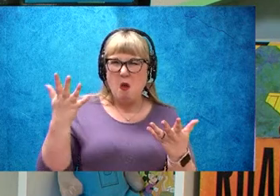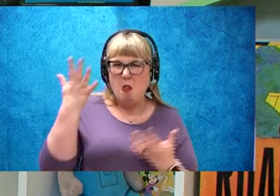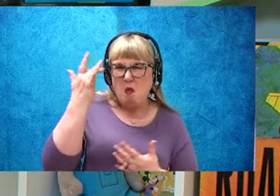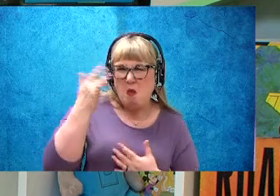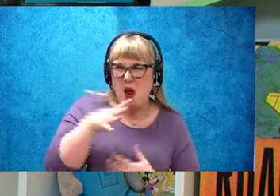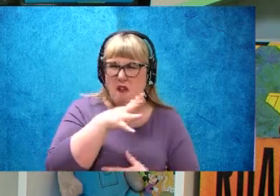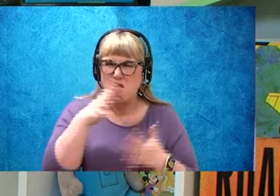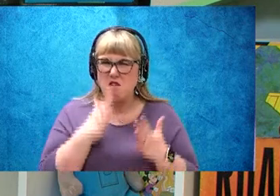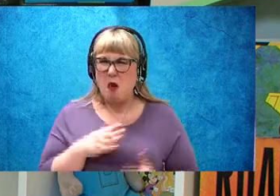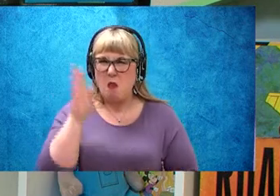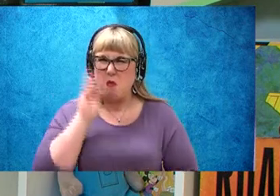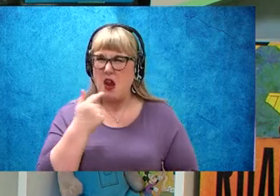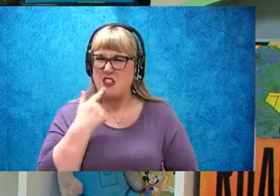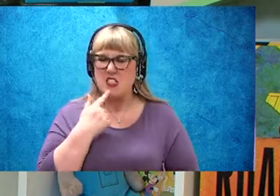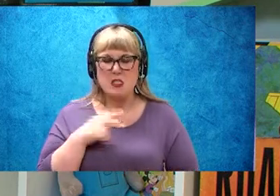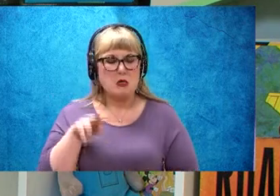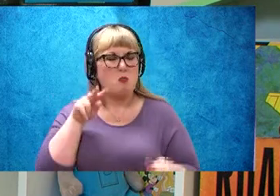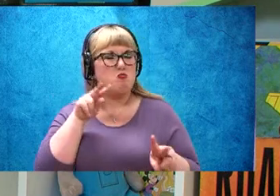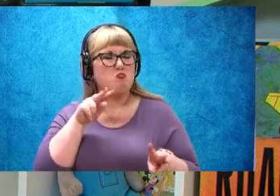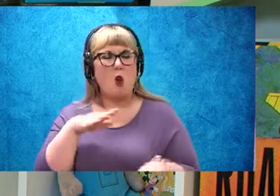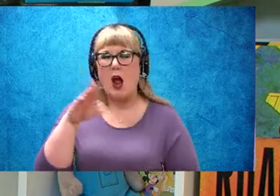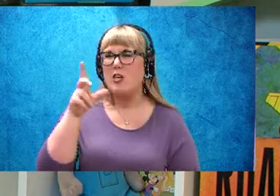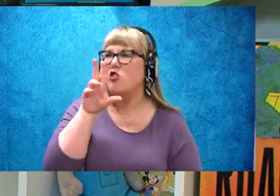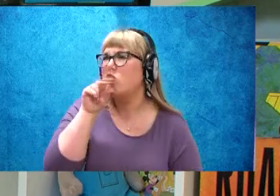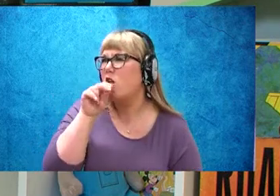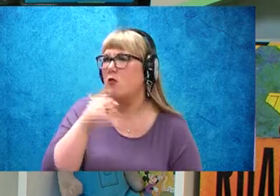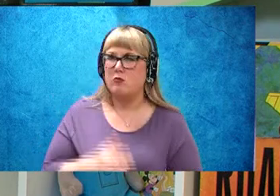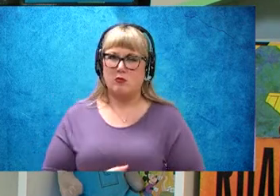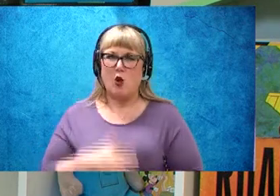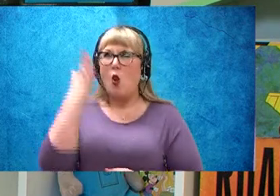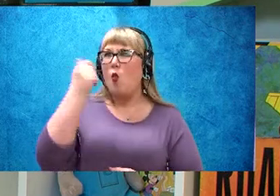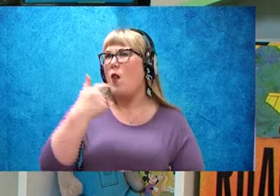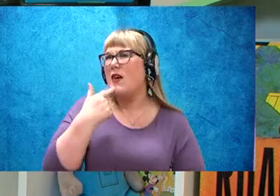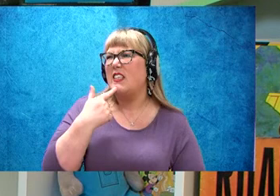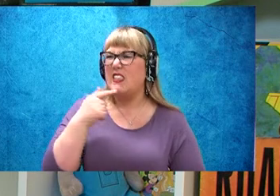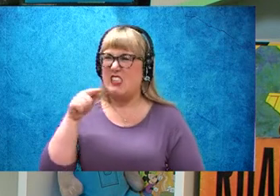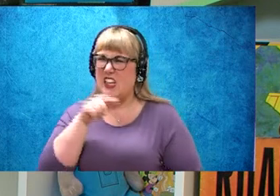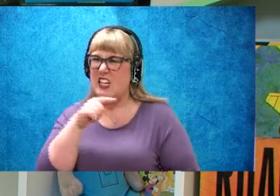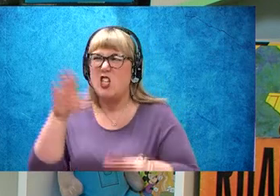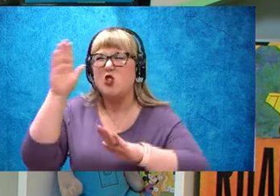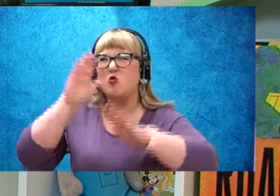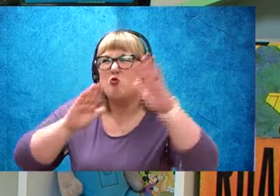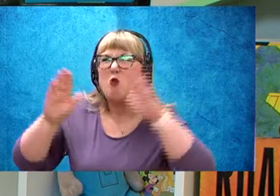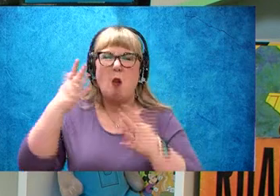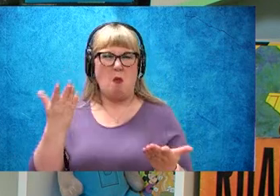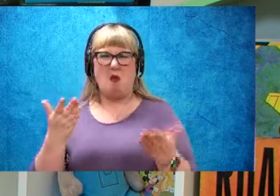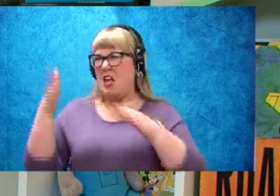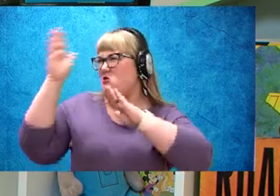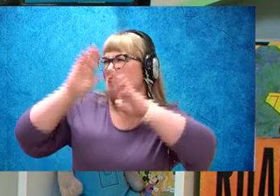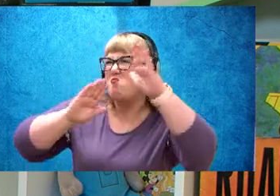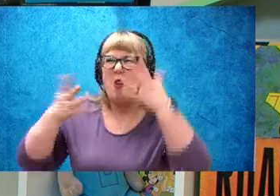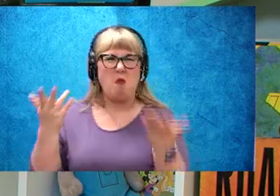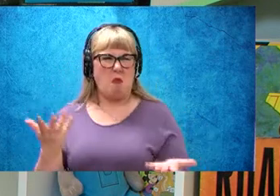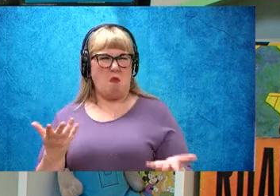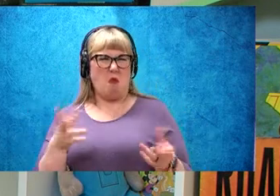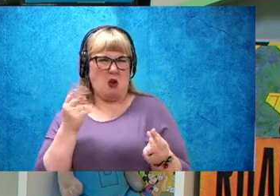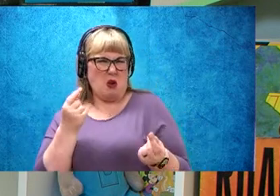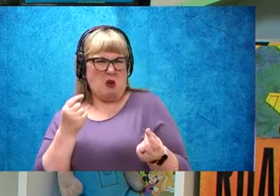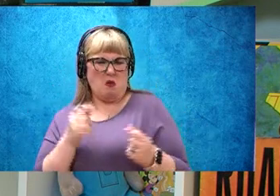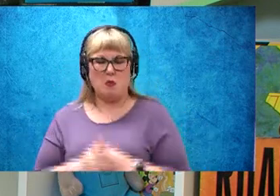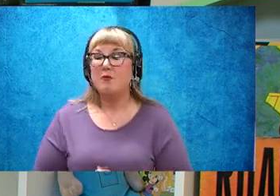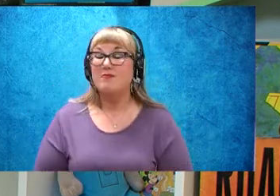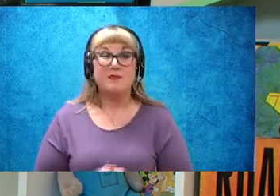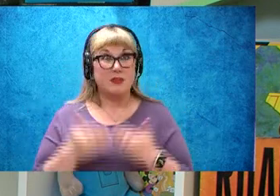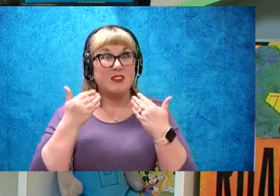keep an eye on duck, and why does he say he's trouble, what does, what does duck do? Okay,